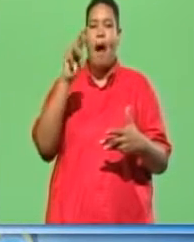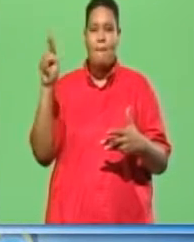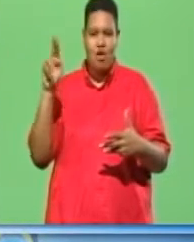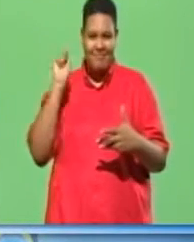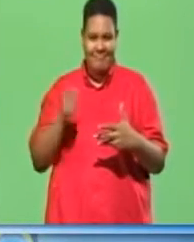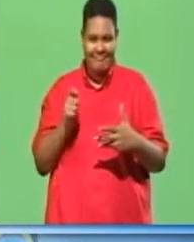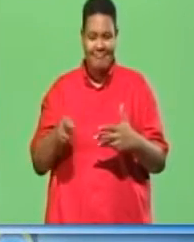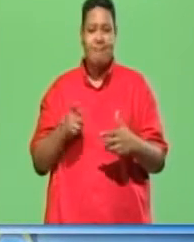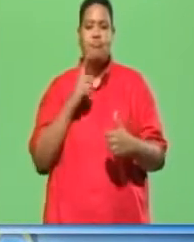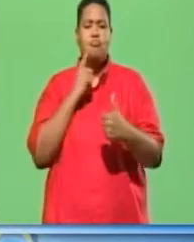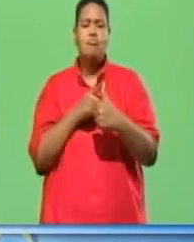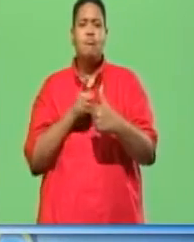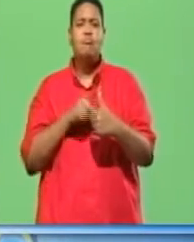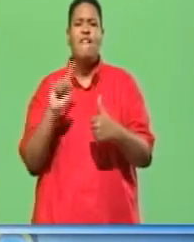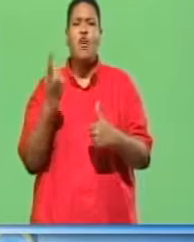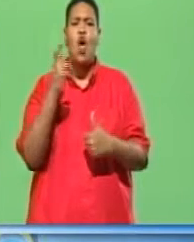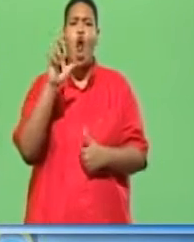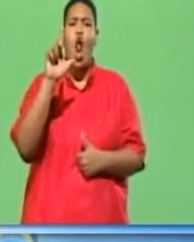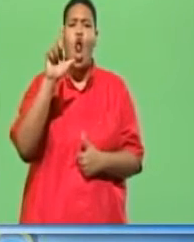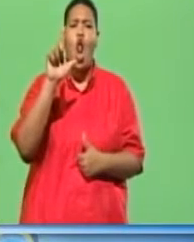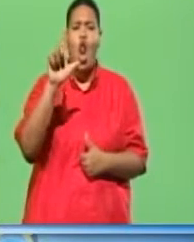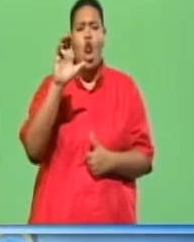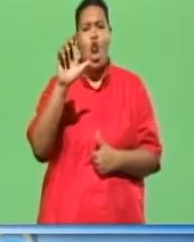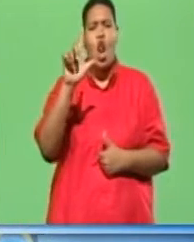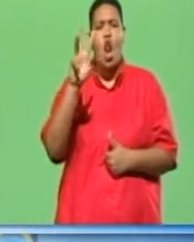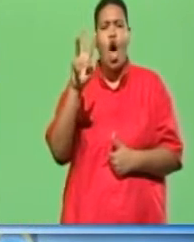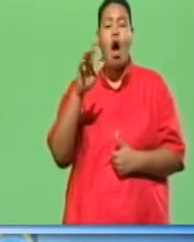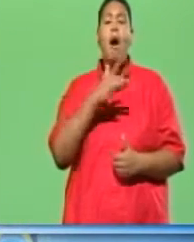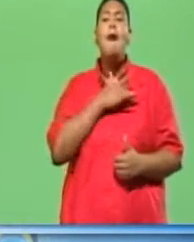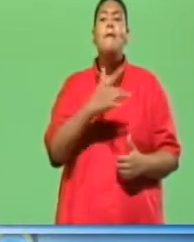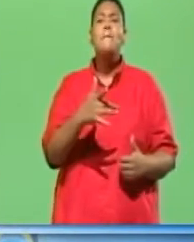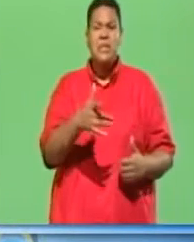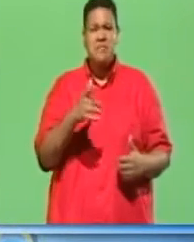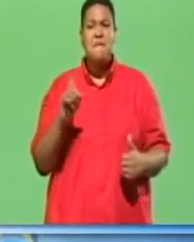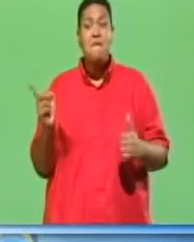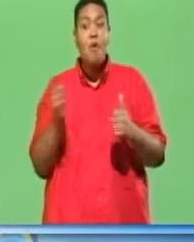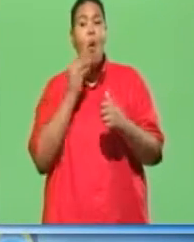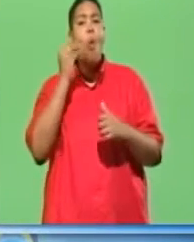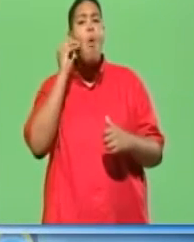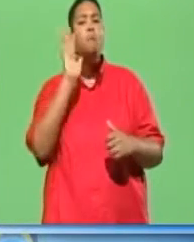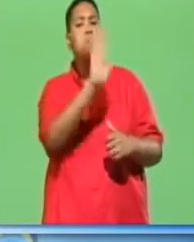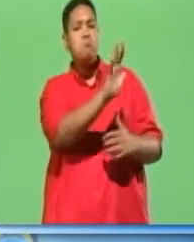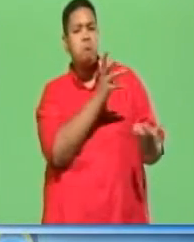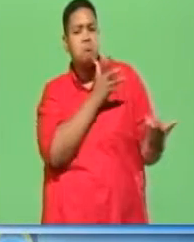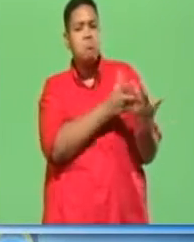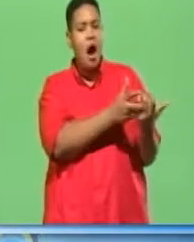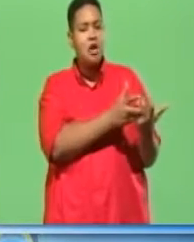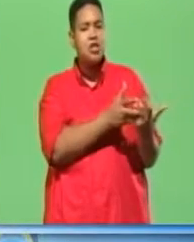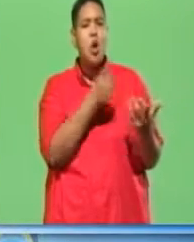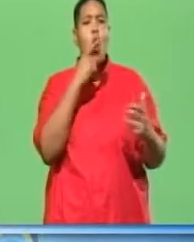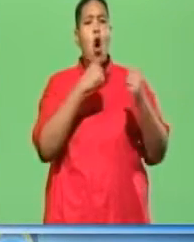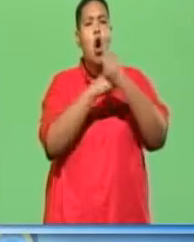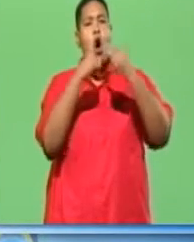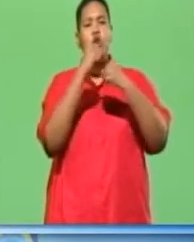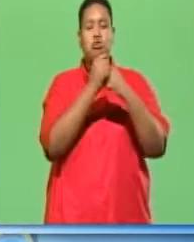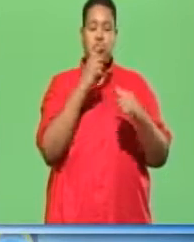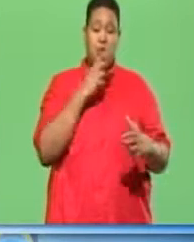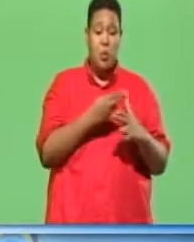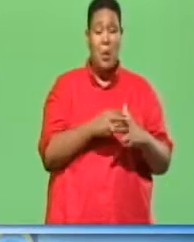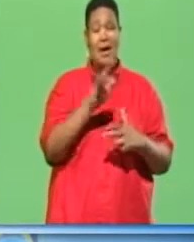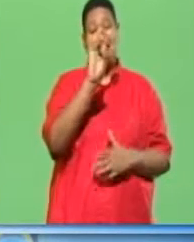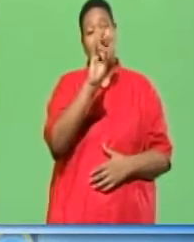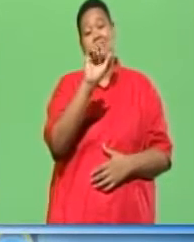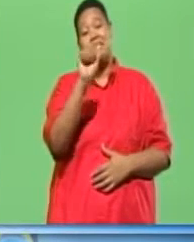hammer. Construction and household hammers are usually claw hammers, usual heads weighing 7, 10, 13,